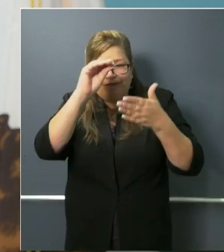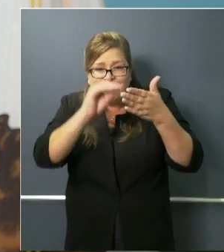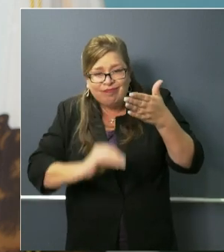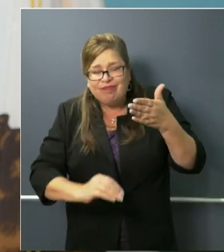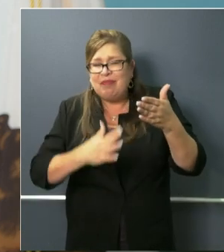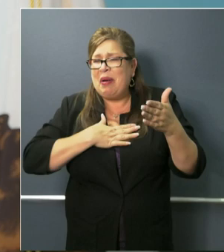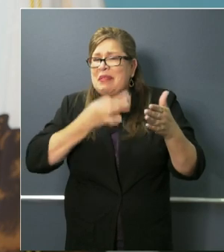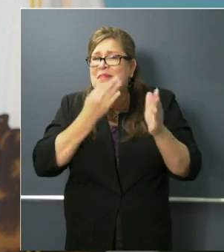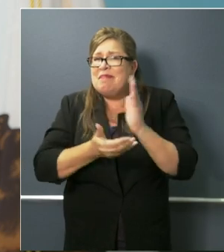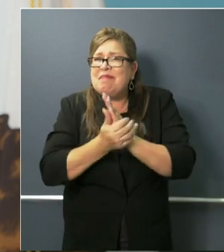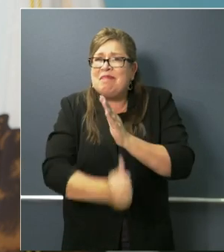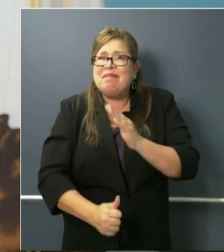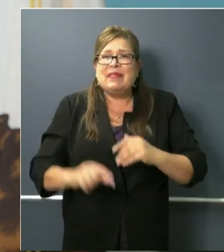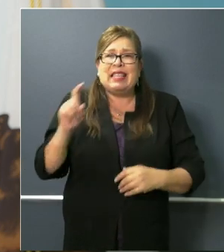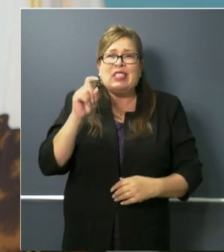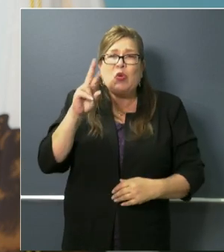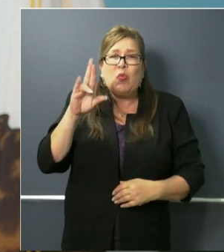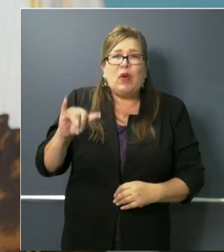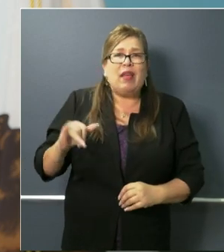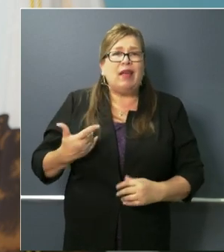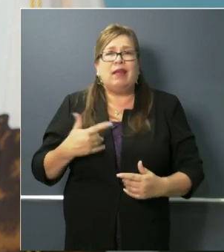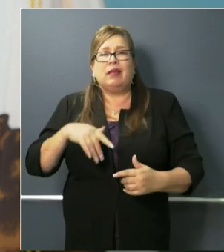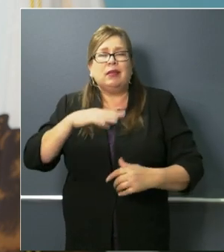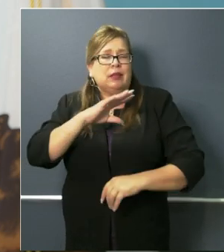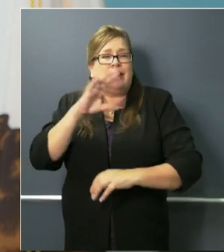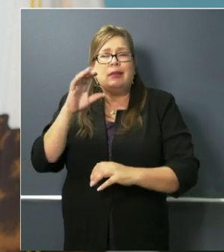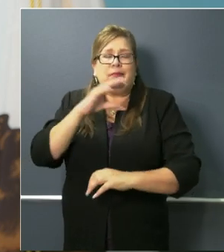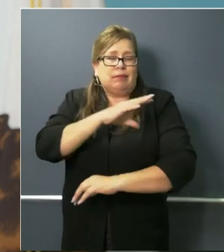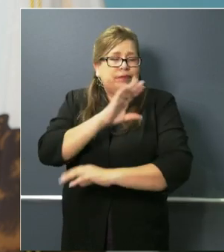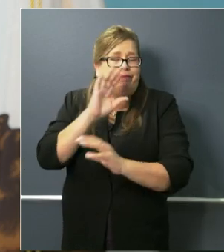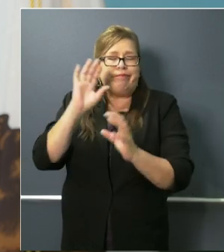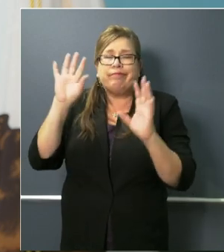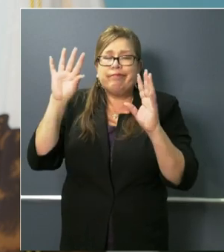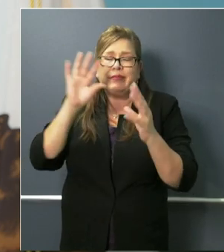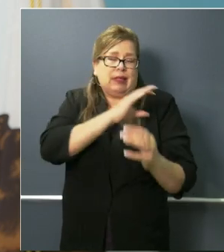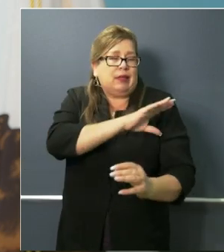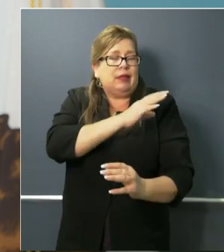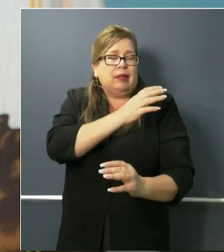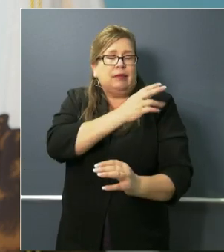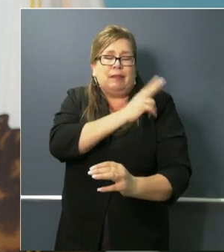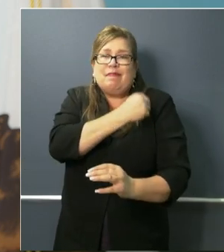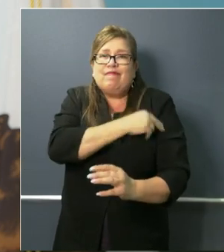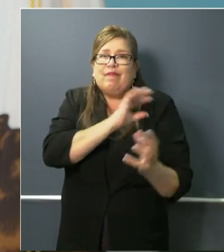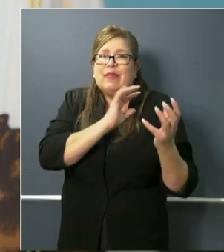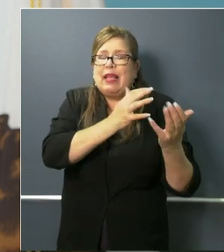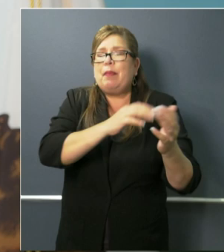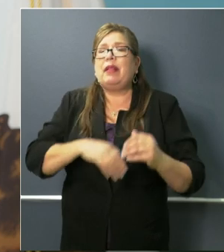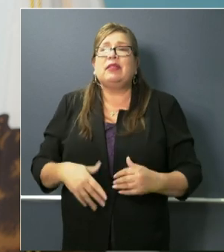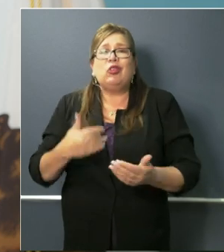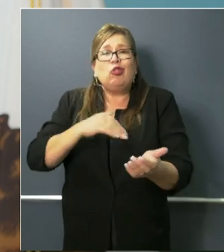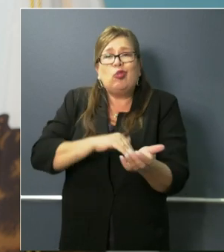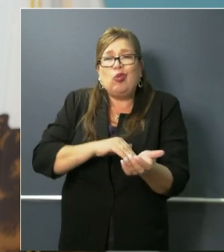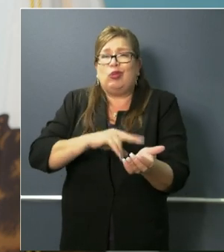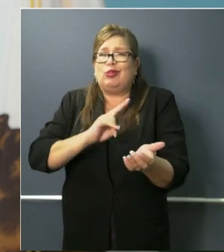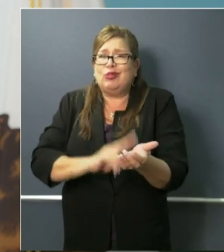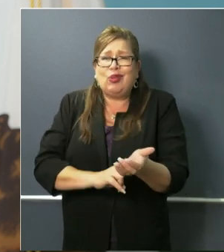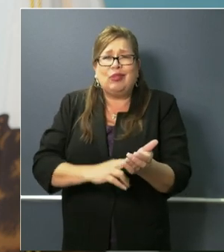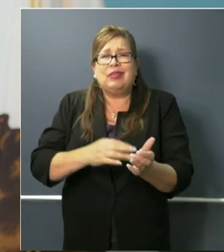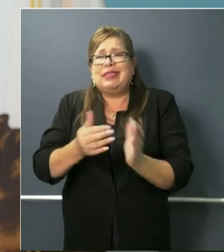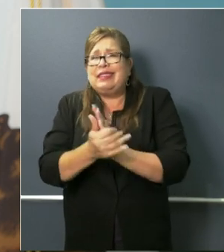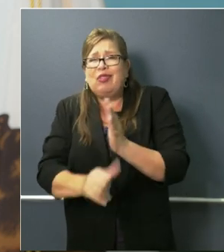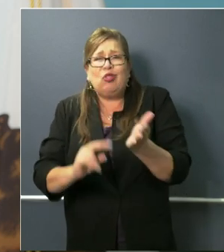as radiologists and EMTs, paramedics, nurse practitioners, skilled nursing, across the board. All the